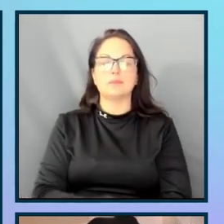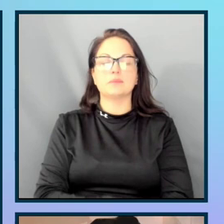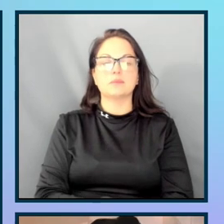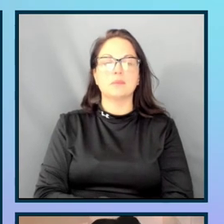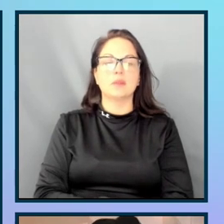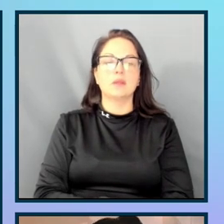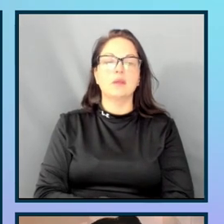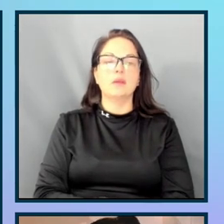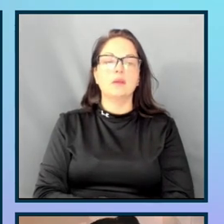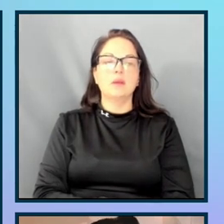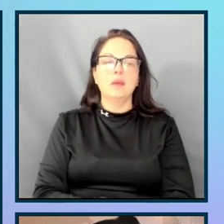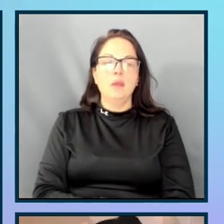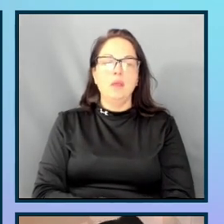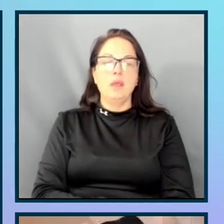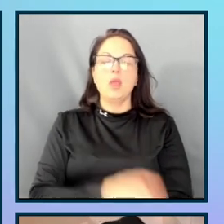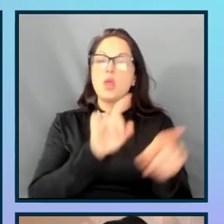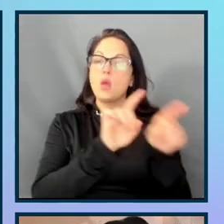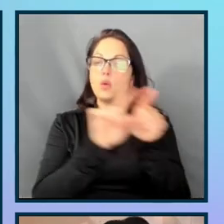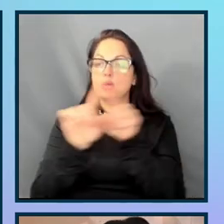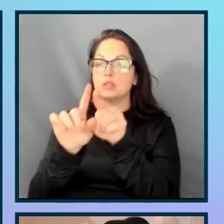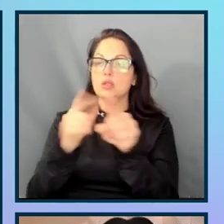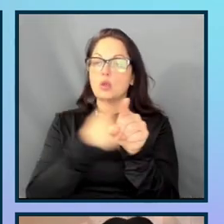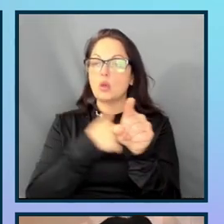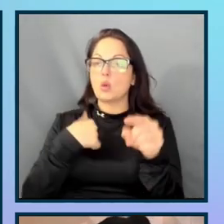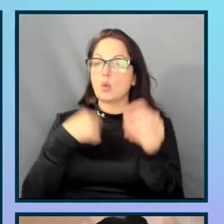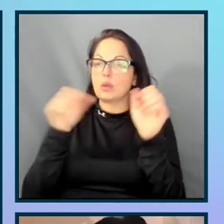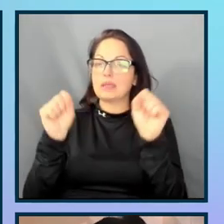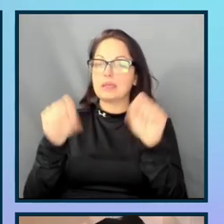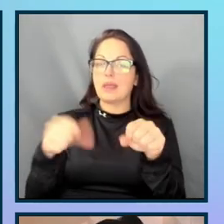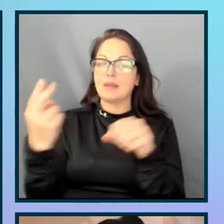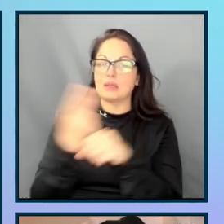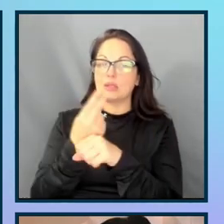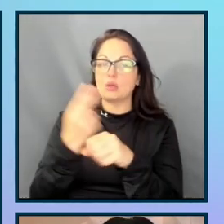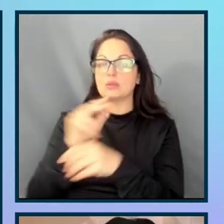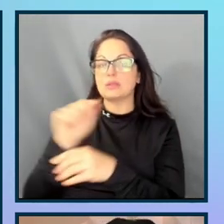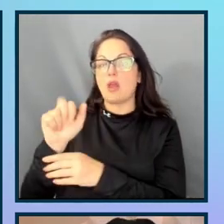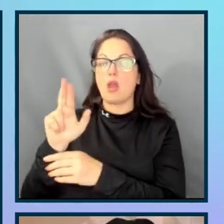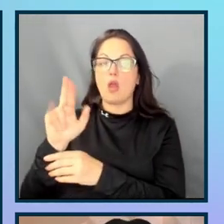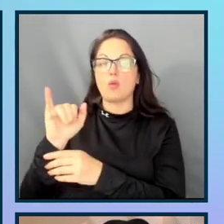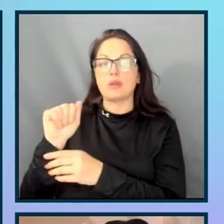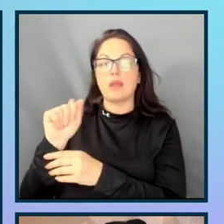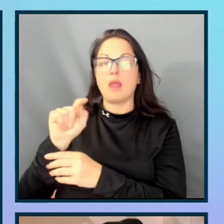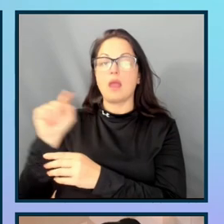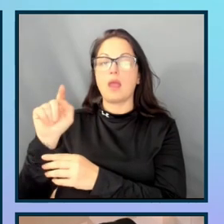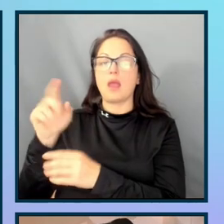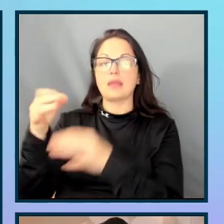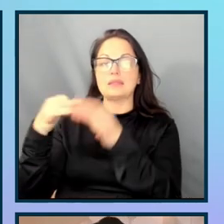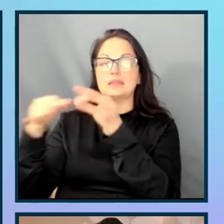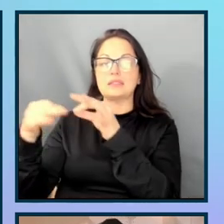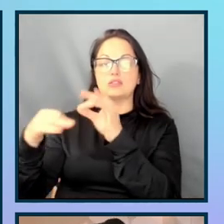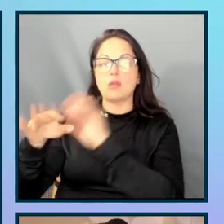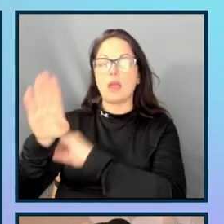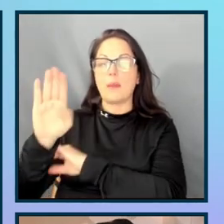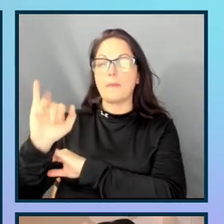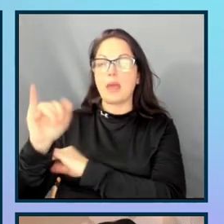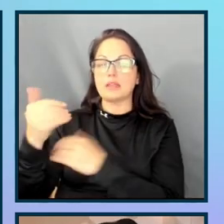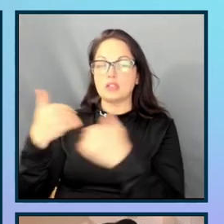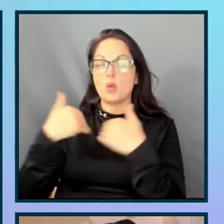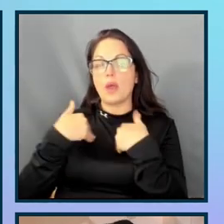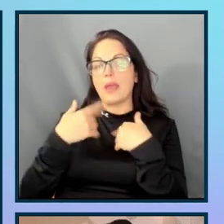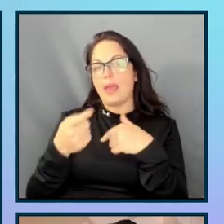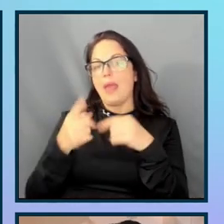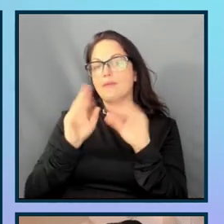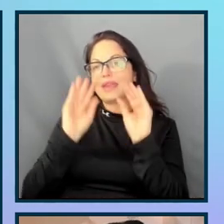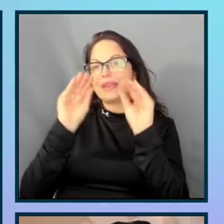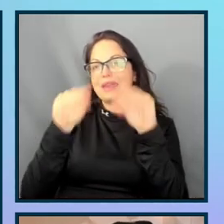Alternatively, we can also use ARIA described by. So, in this example, I have an input field. And then the label for that is name.